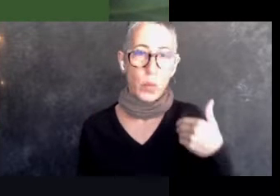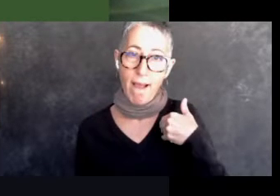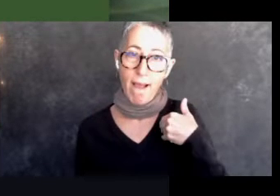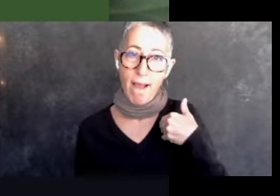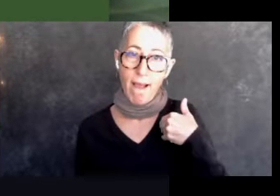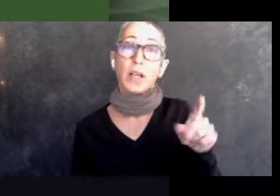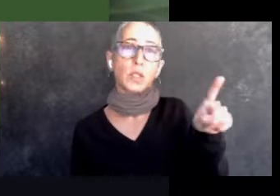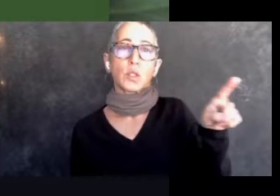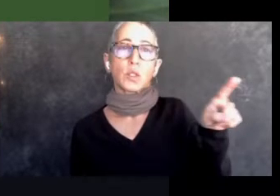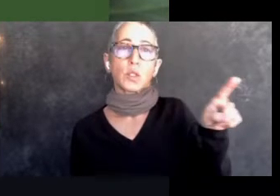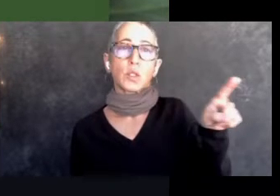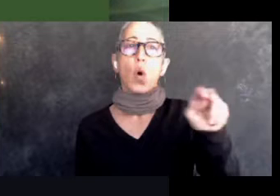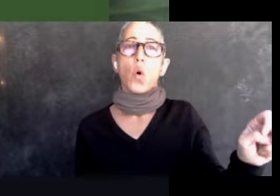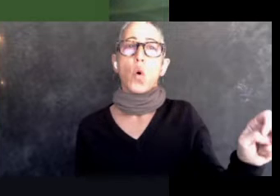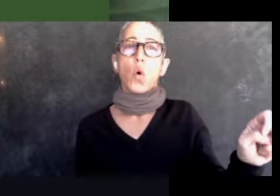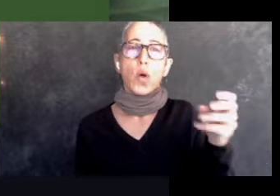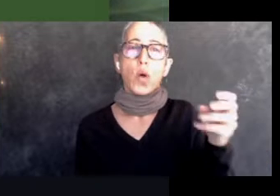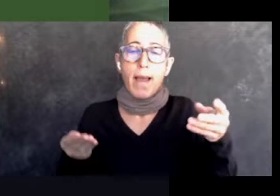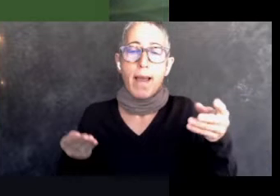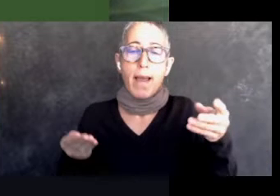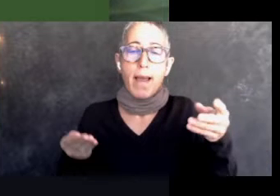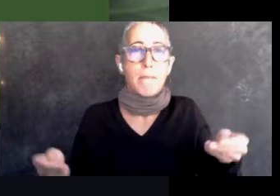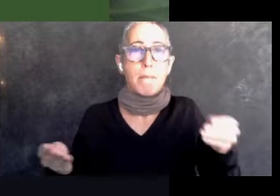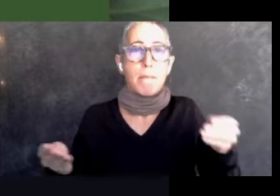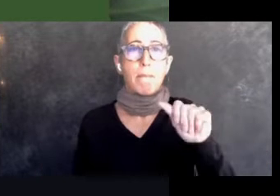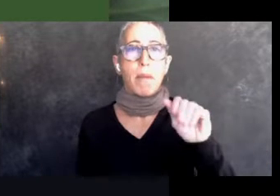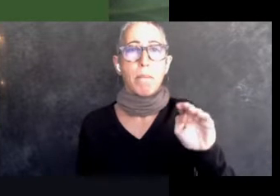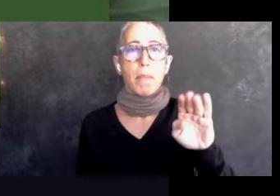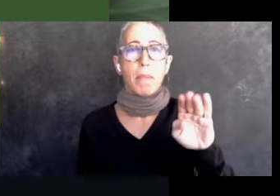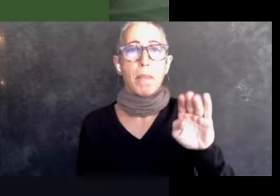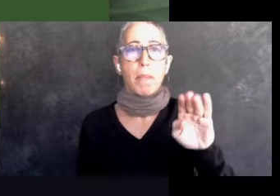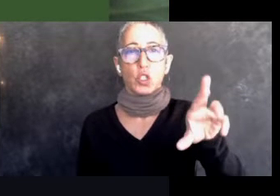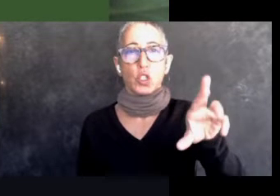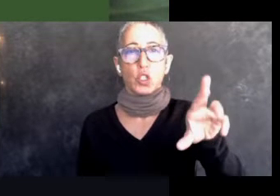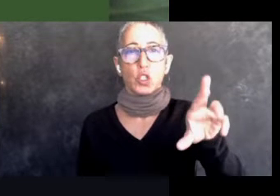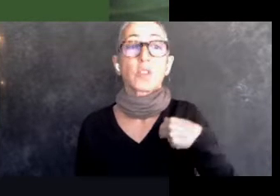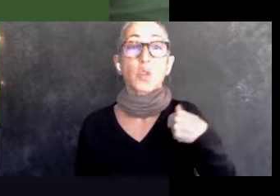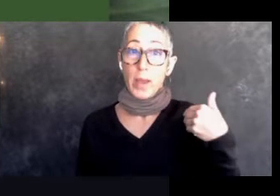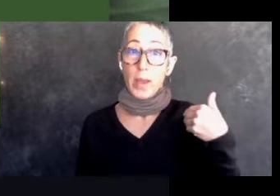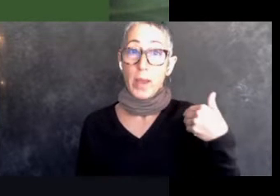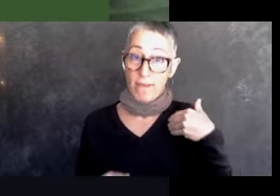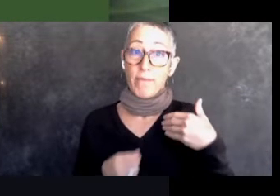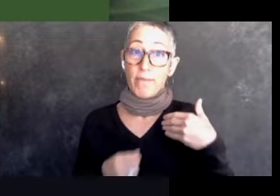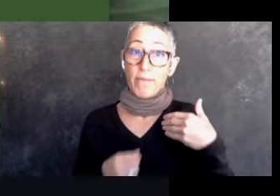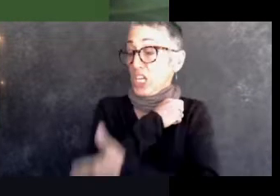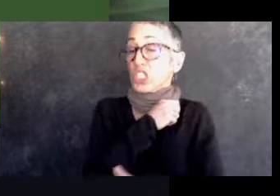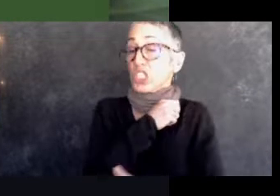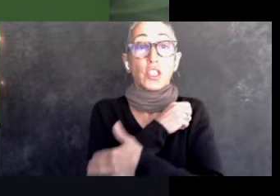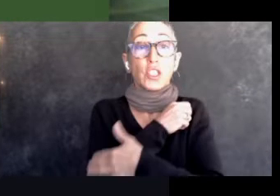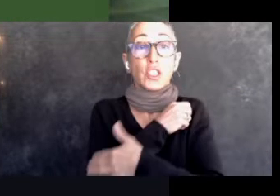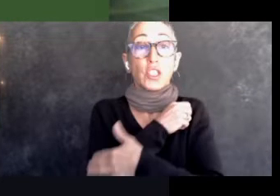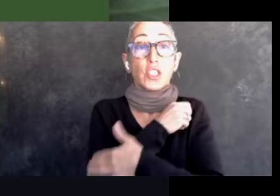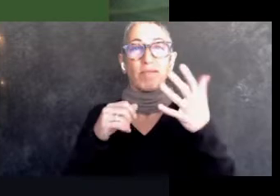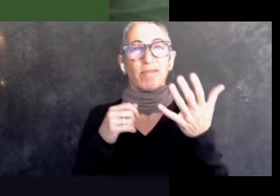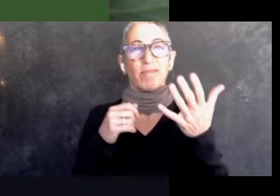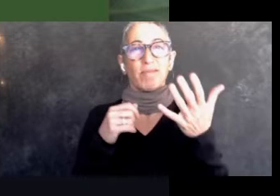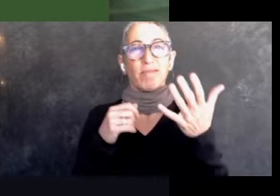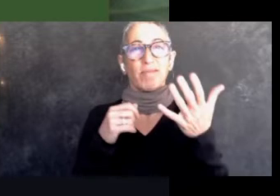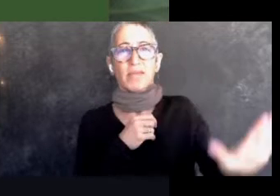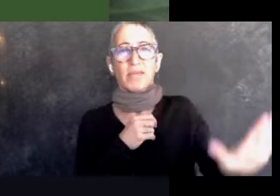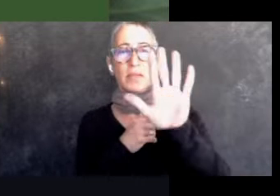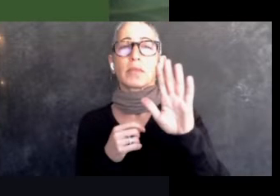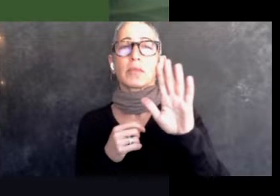um, and ambassadors around the country to make sure that we are teaching according to, uh, the seasons